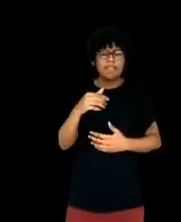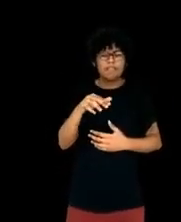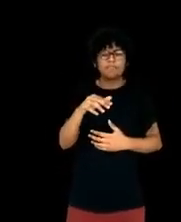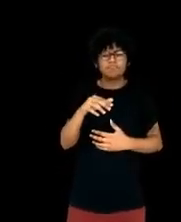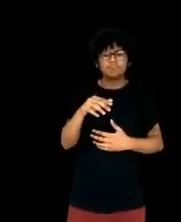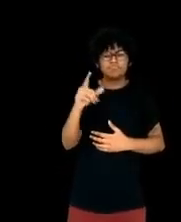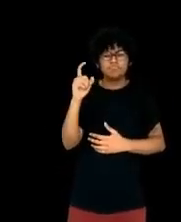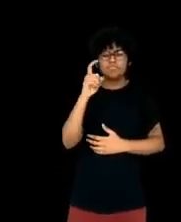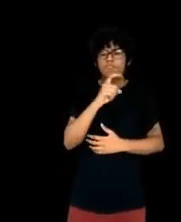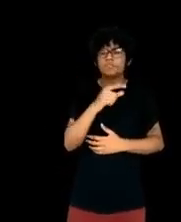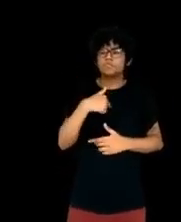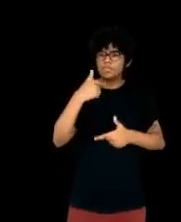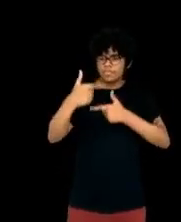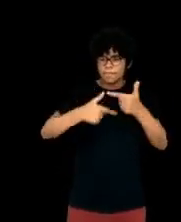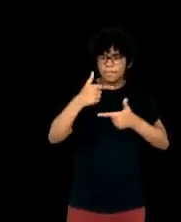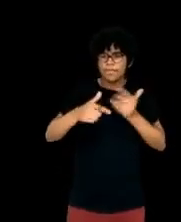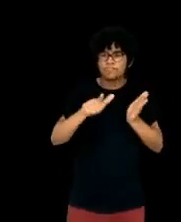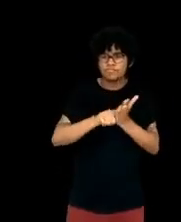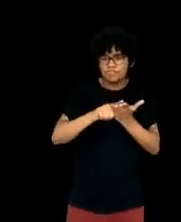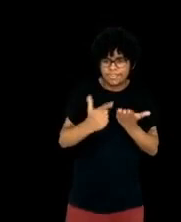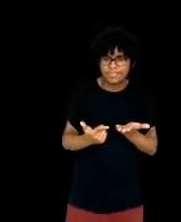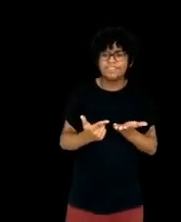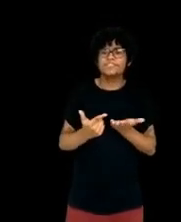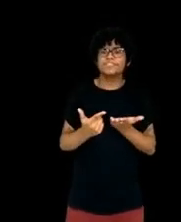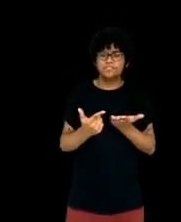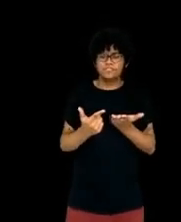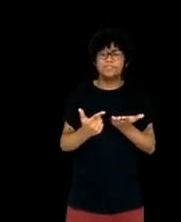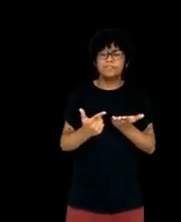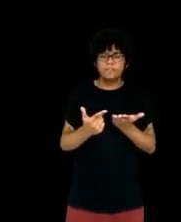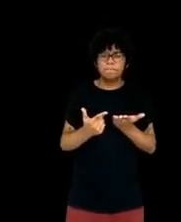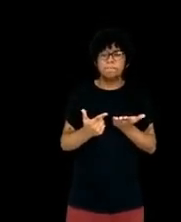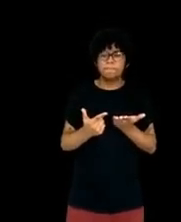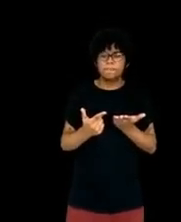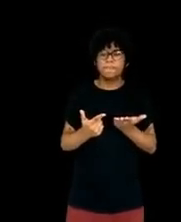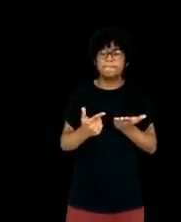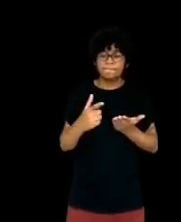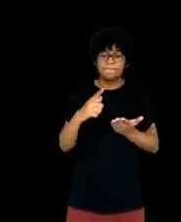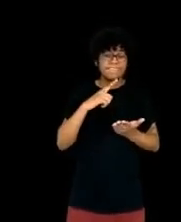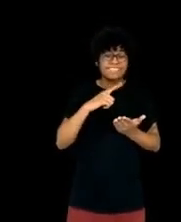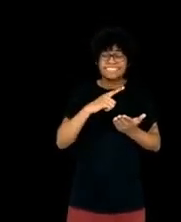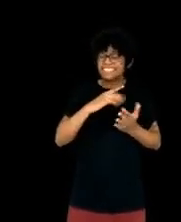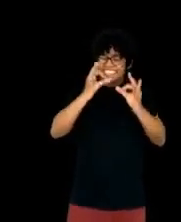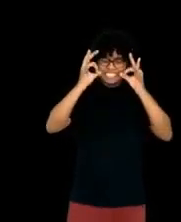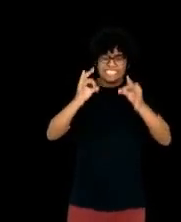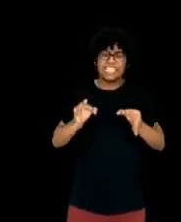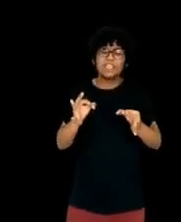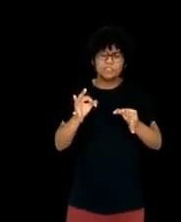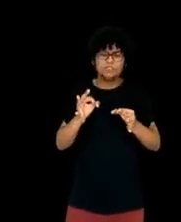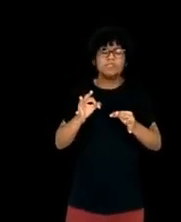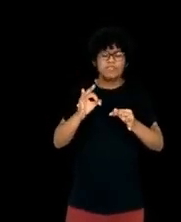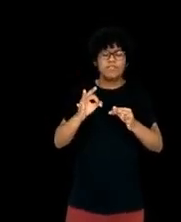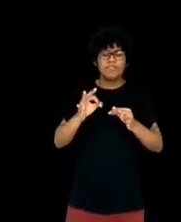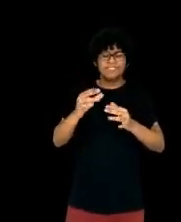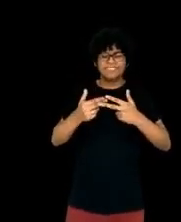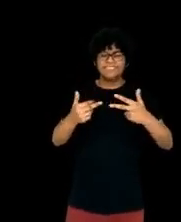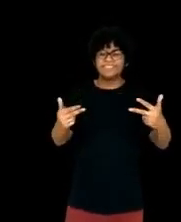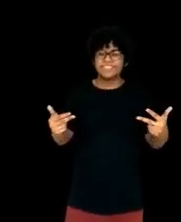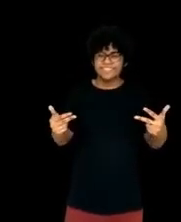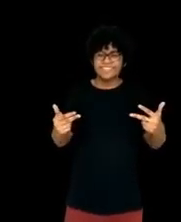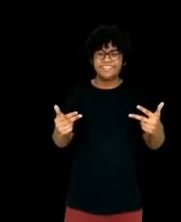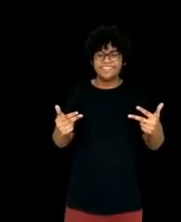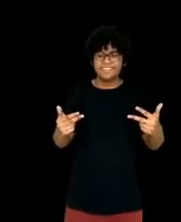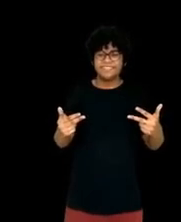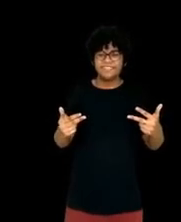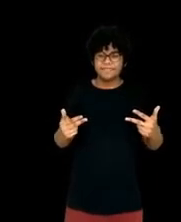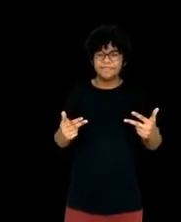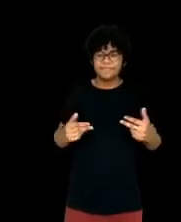so the journalistic craft of sourcing and research, being sure of your facts, has been an abiding interest of mine over the years.